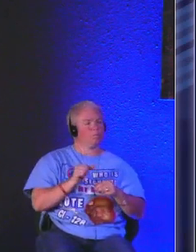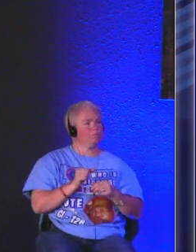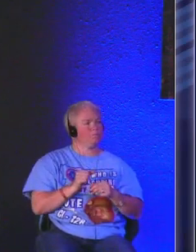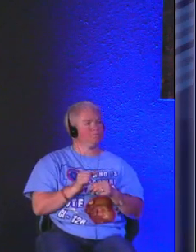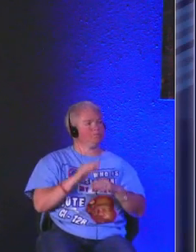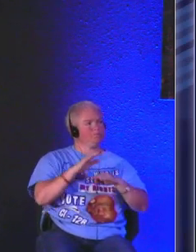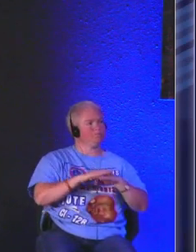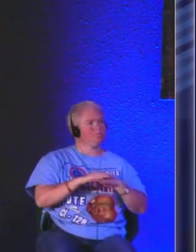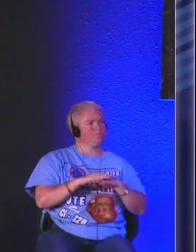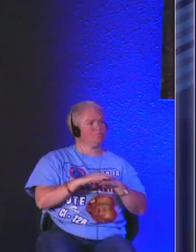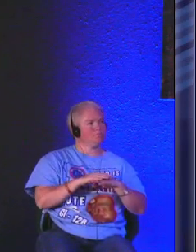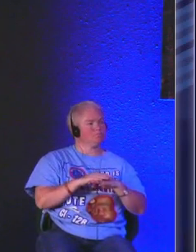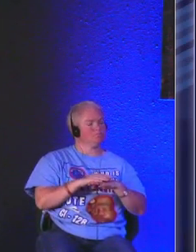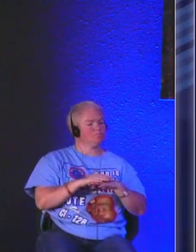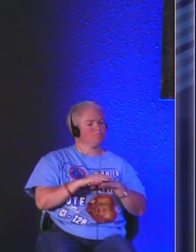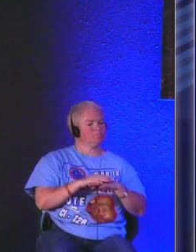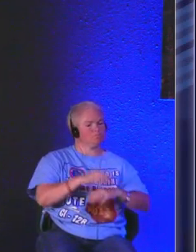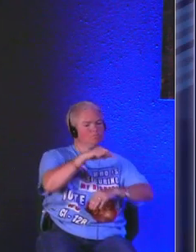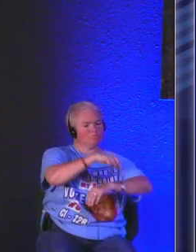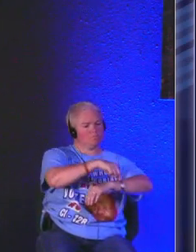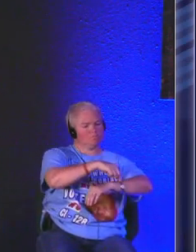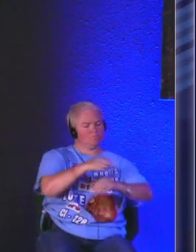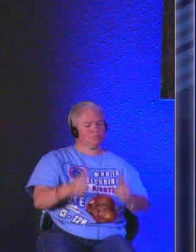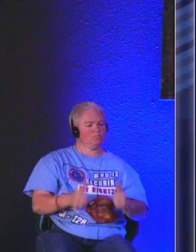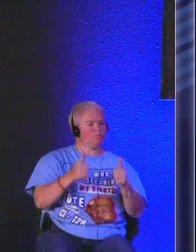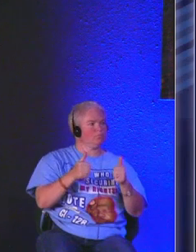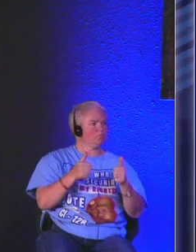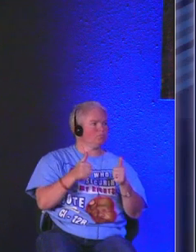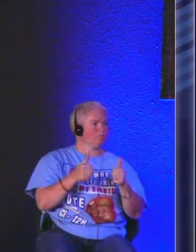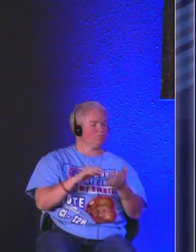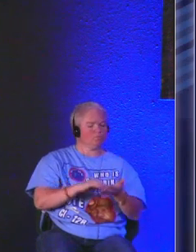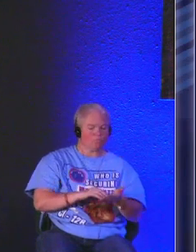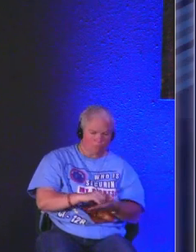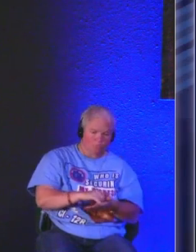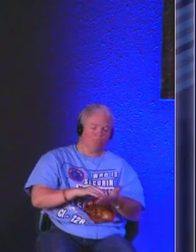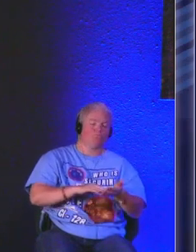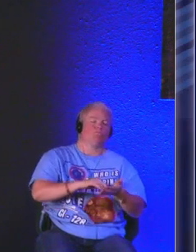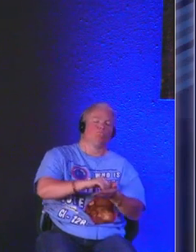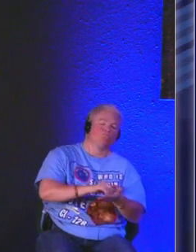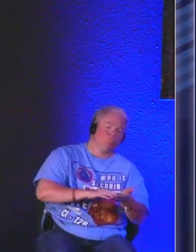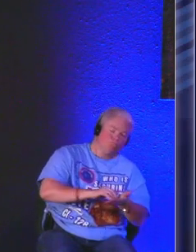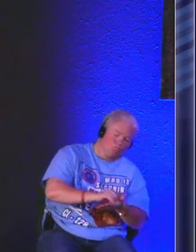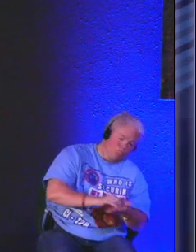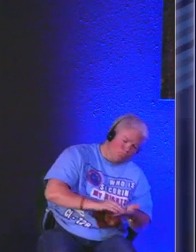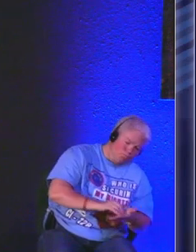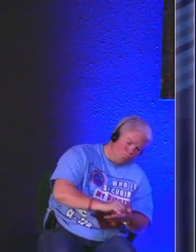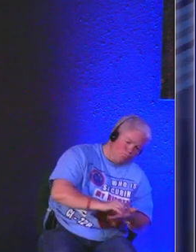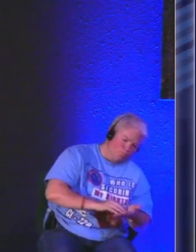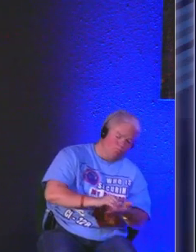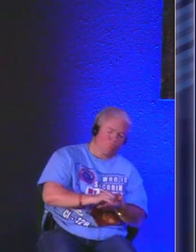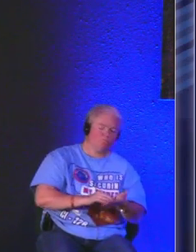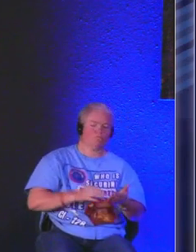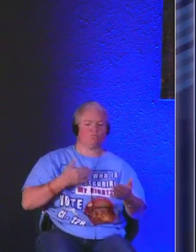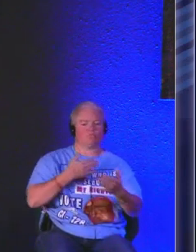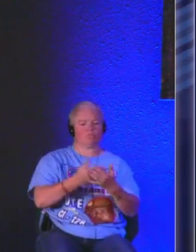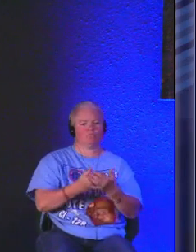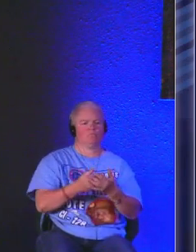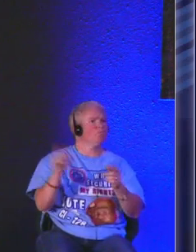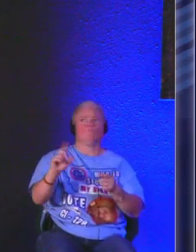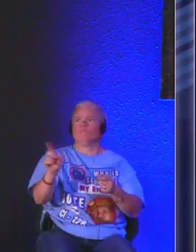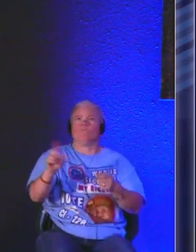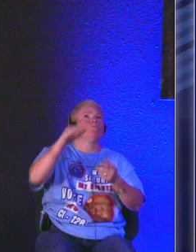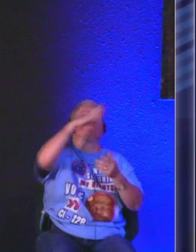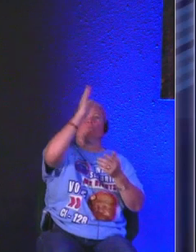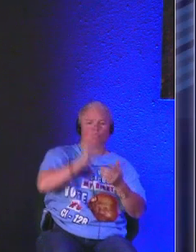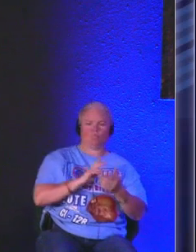there is but it seems like we live in a time where it's just weariness what's going to happen next God where